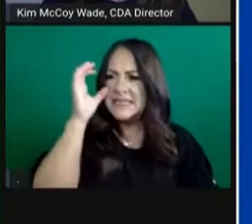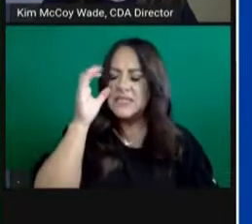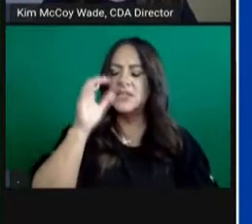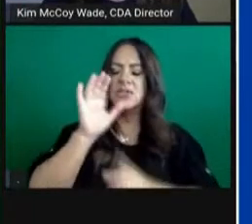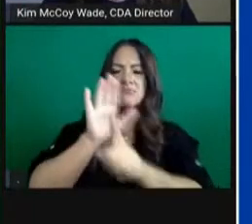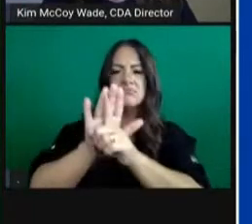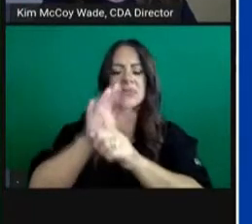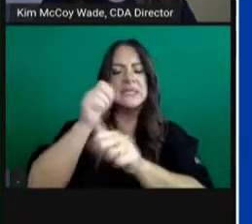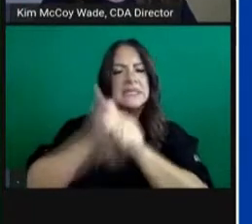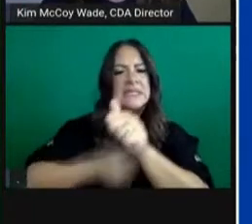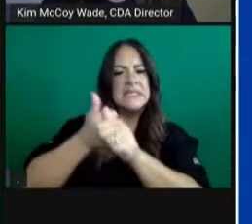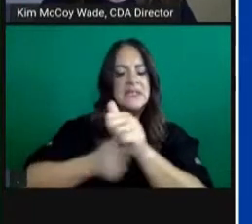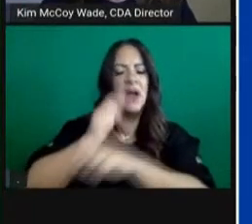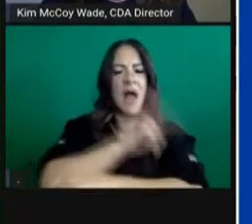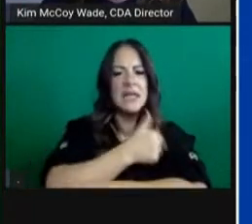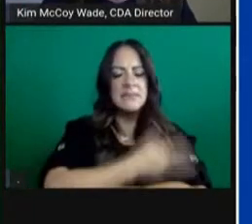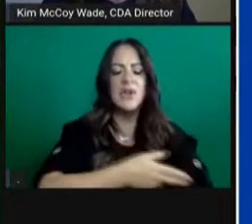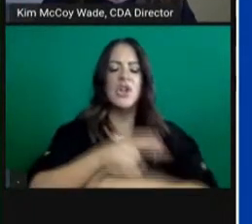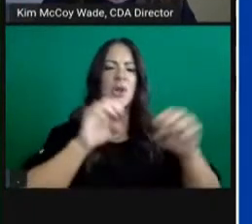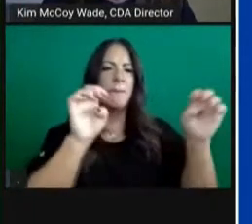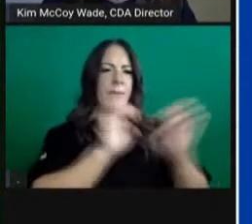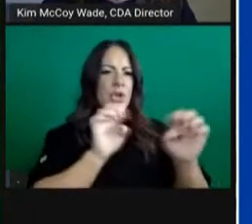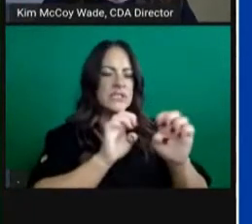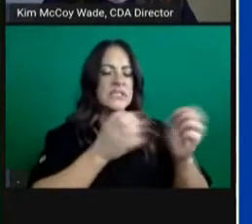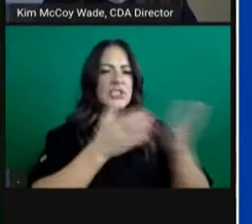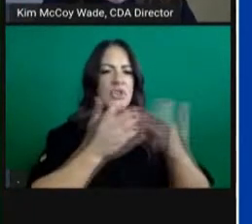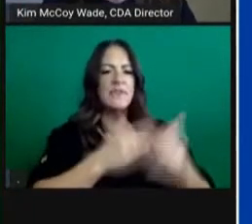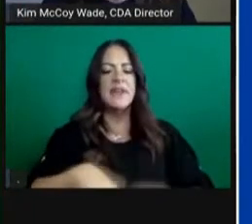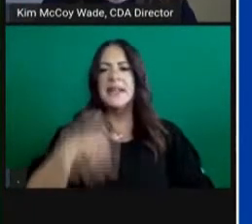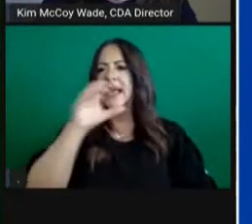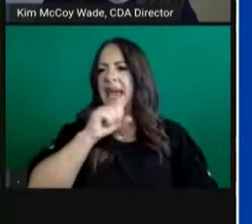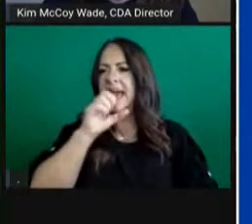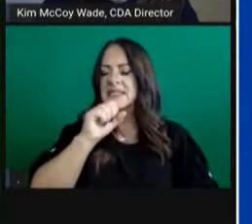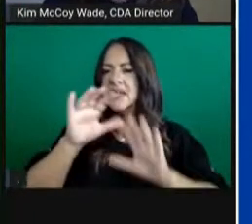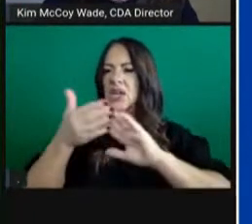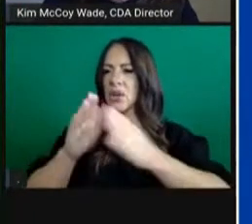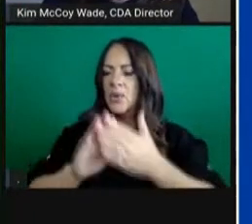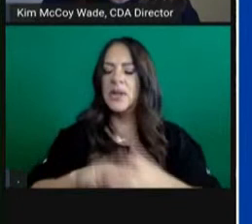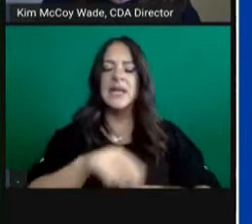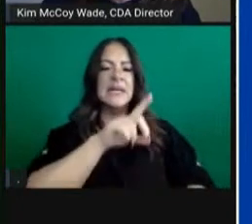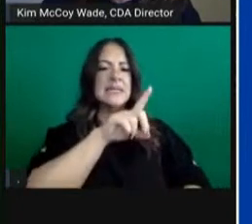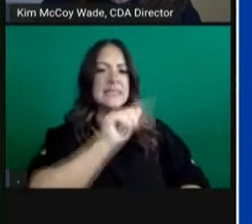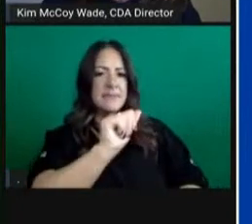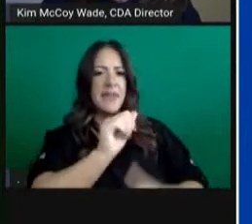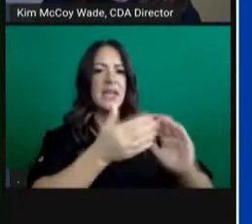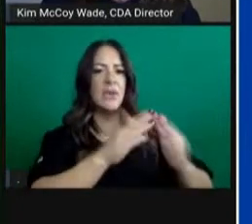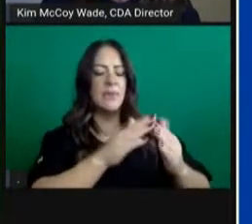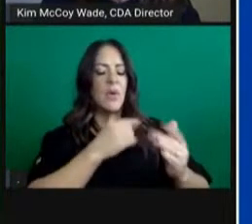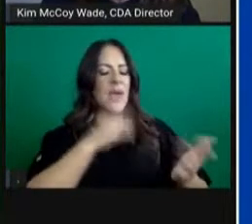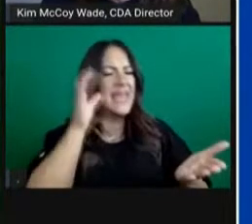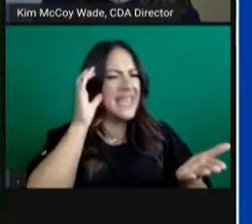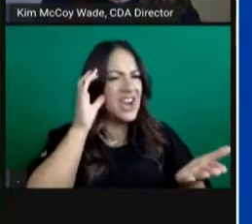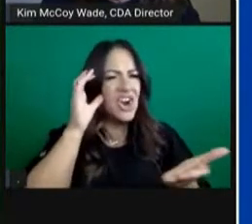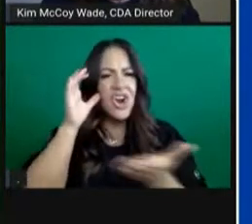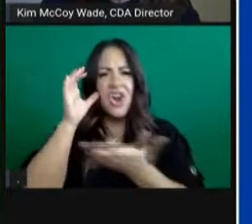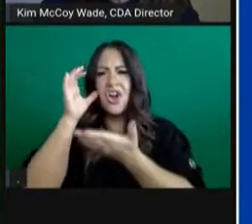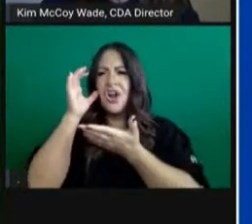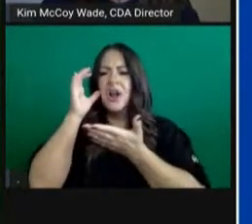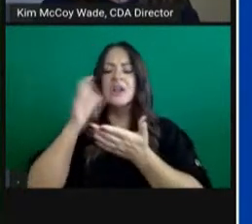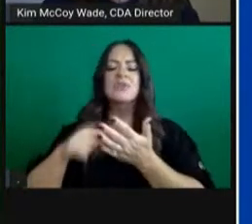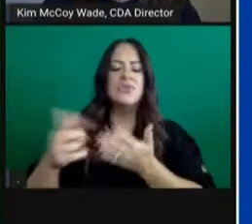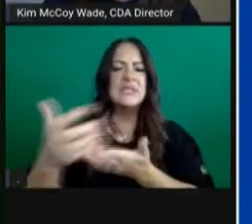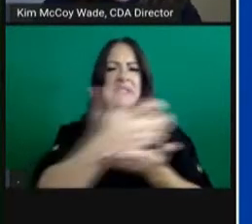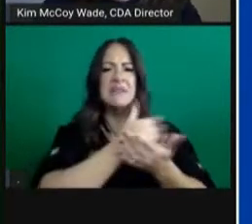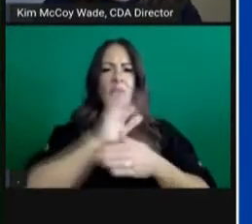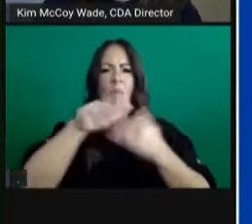to local health jurisdictions, emergency services, the aging community, disability community, and more, to hear from those members of our